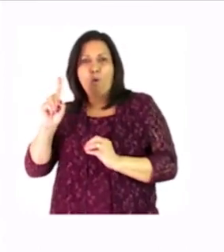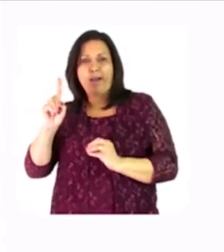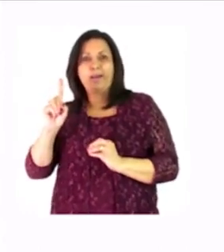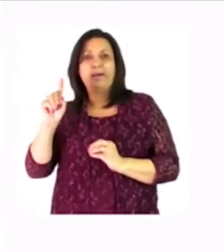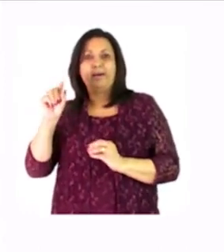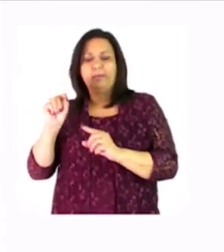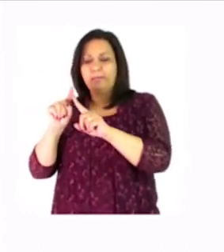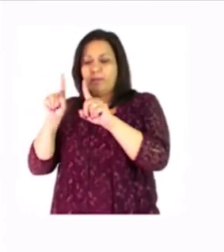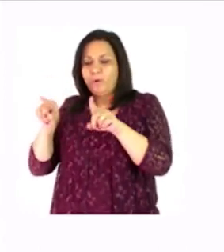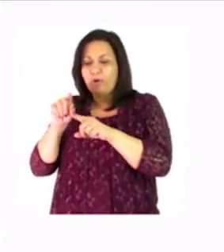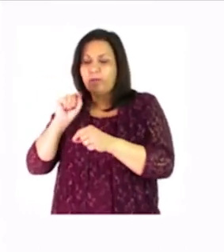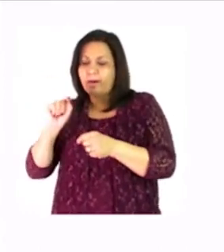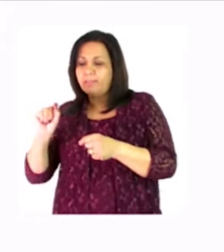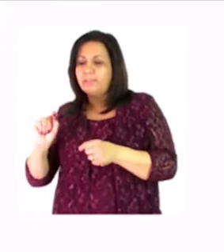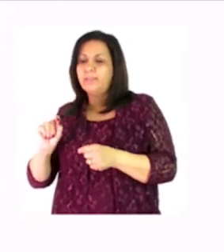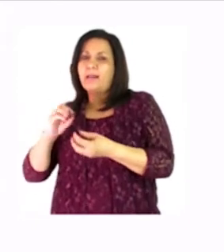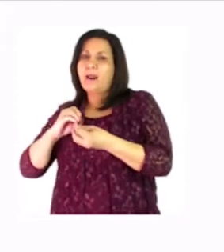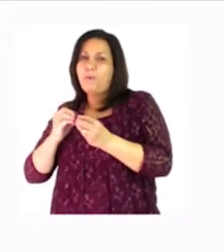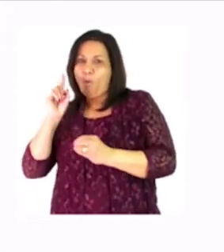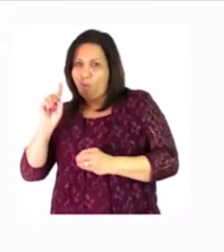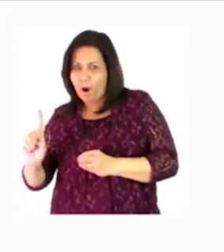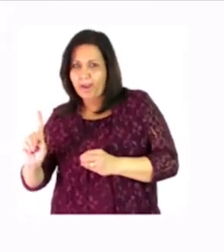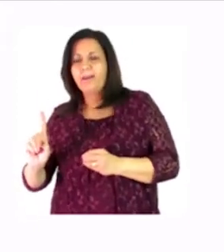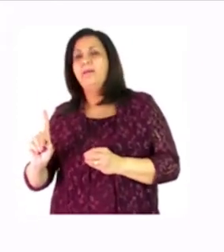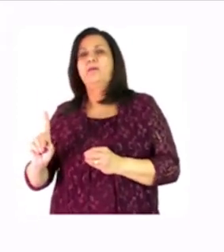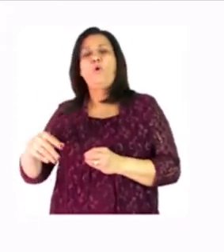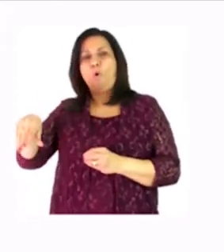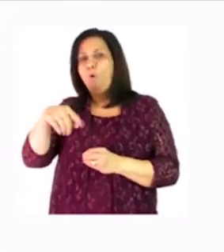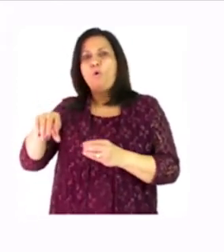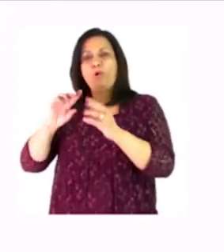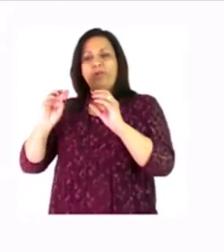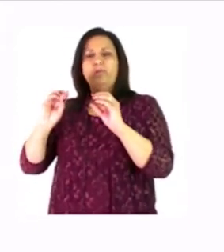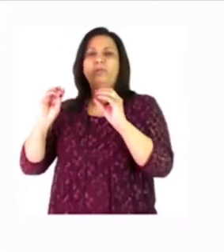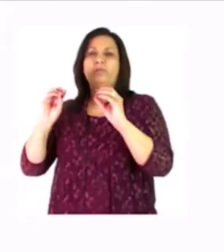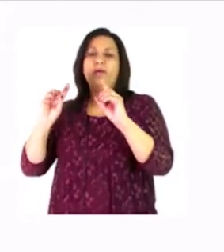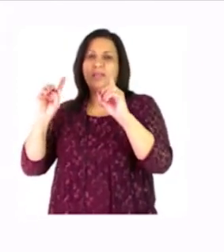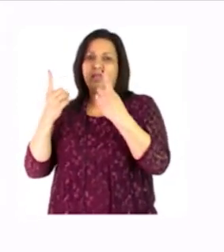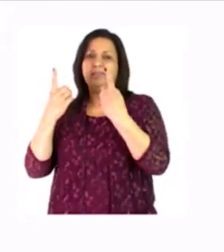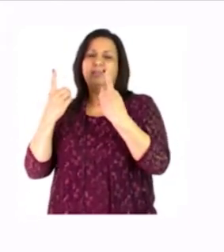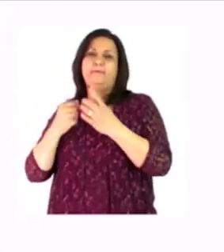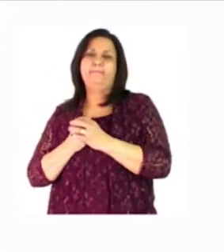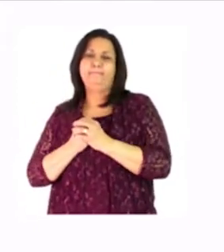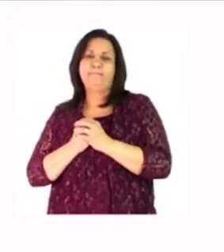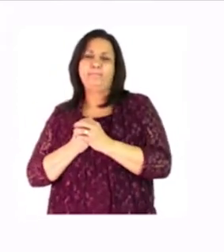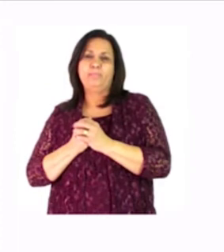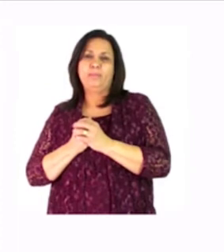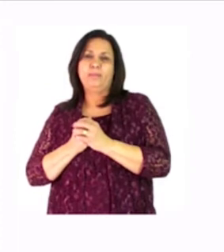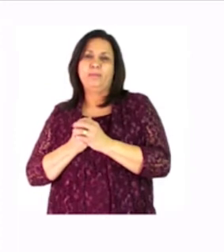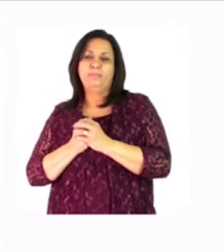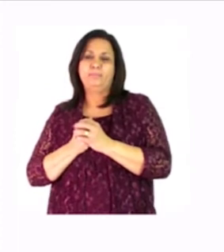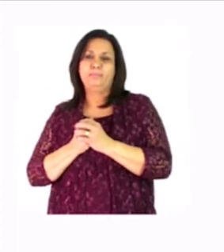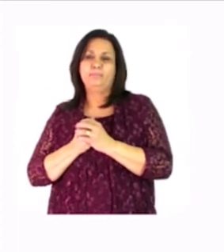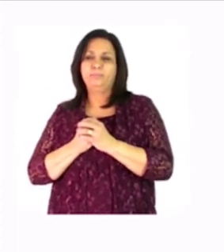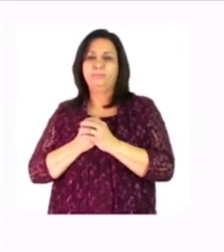the picture where we have all the tools and the planks and the nails can